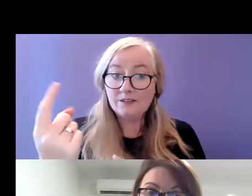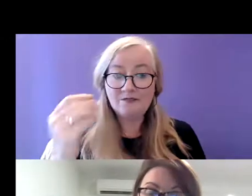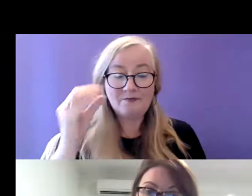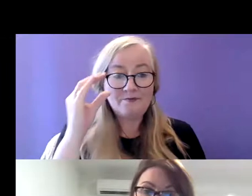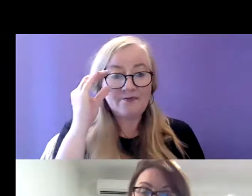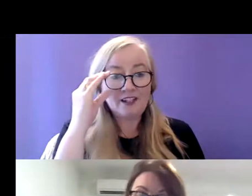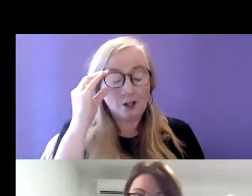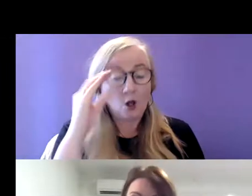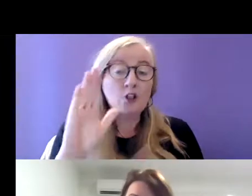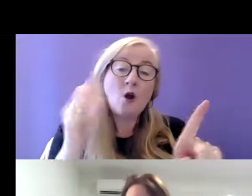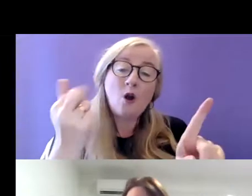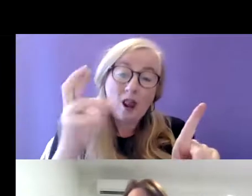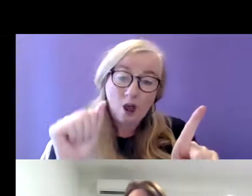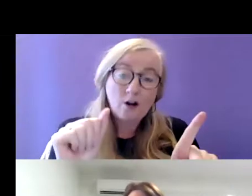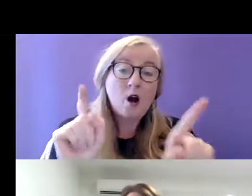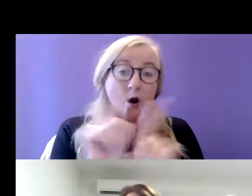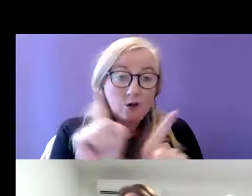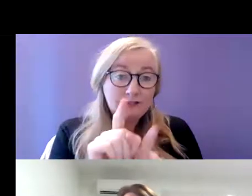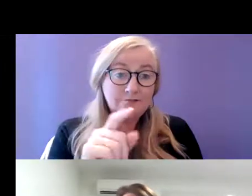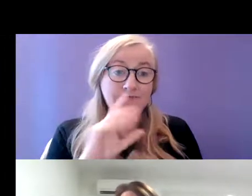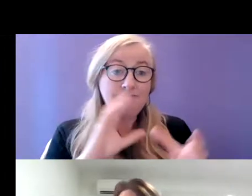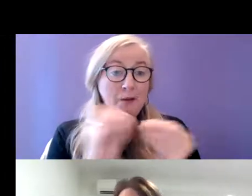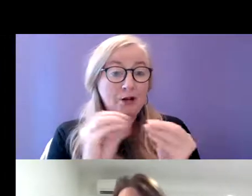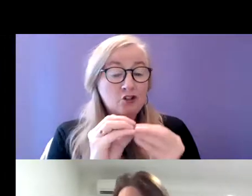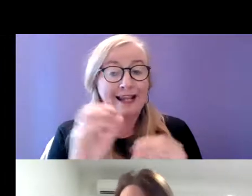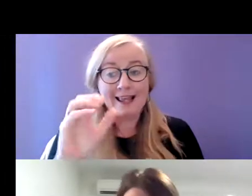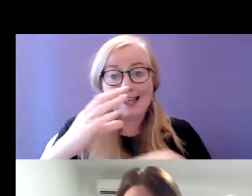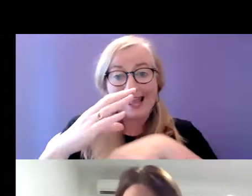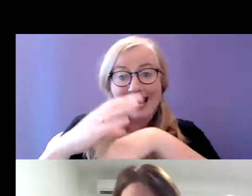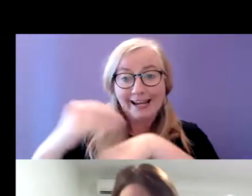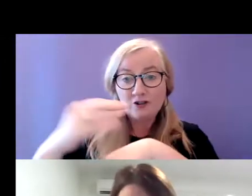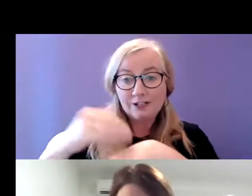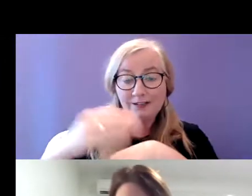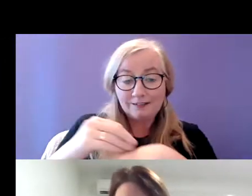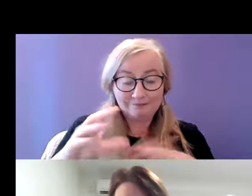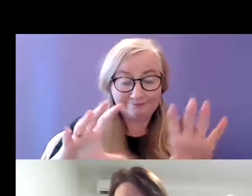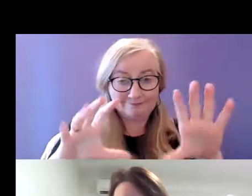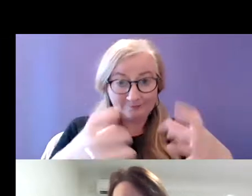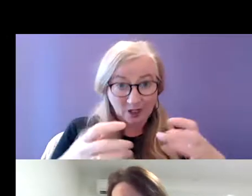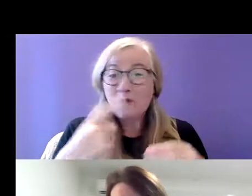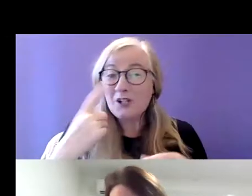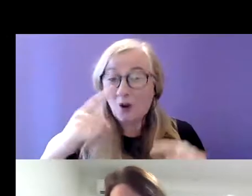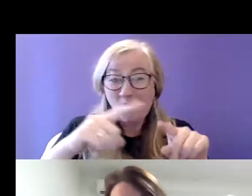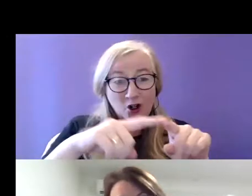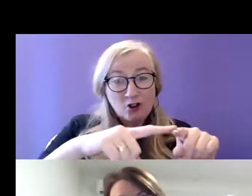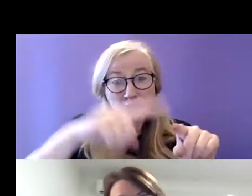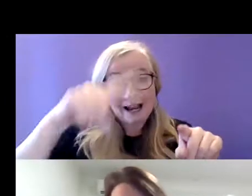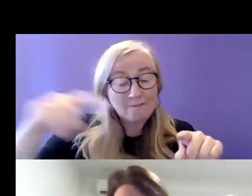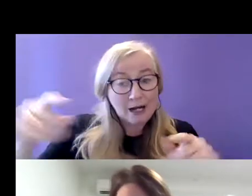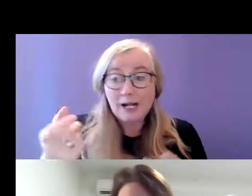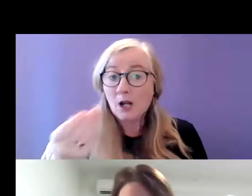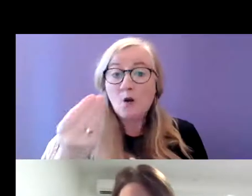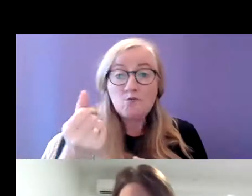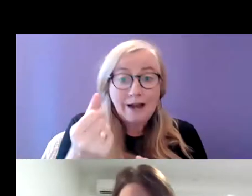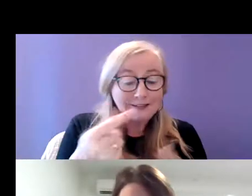Laura also talks about this ageing cohort. So we saw this earlier in the graphs. Crisis admissions